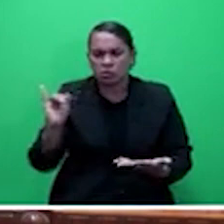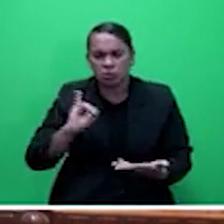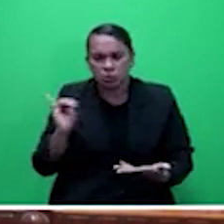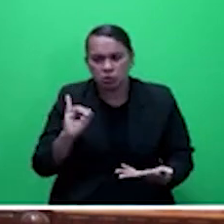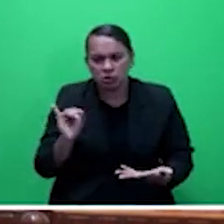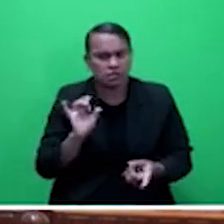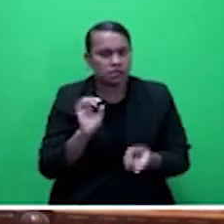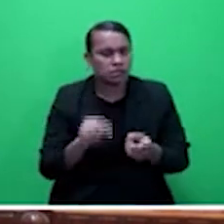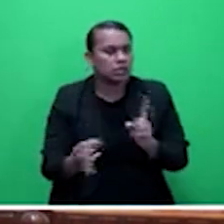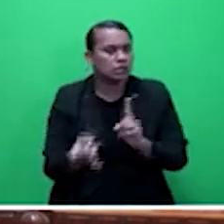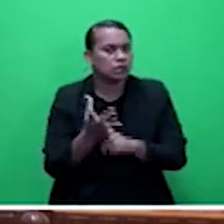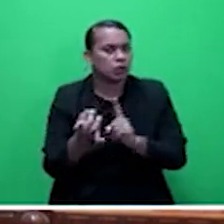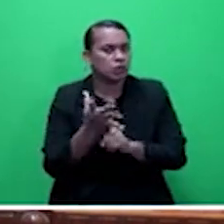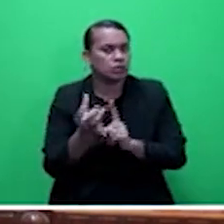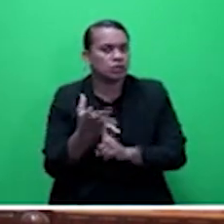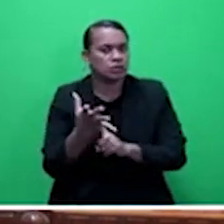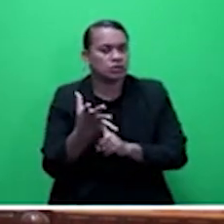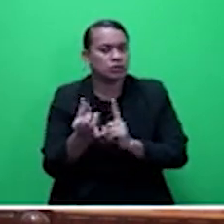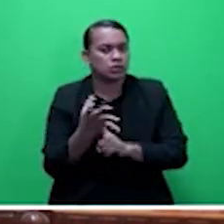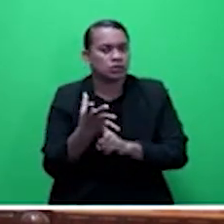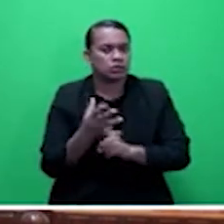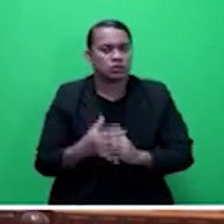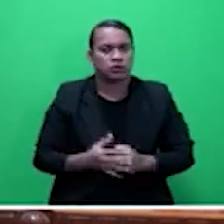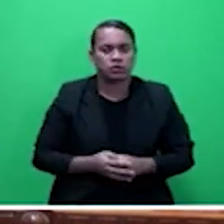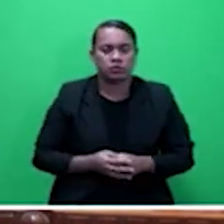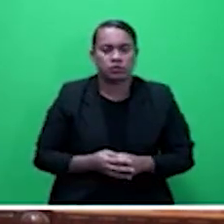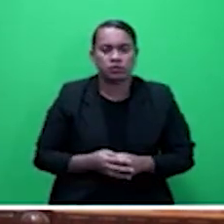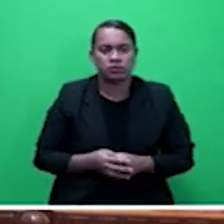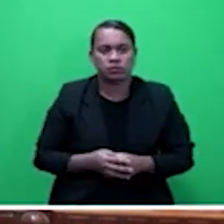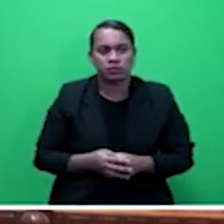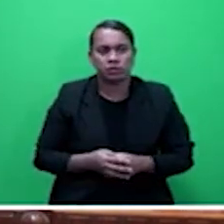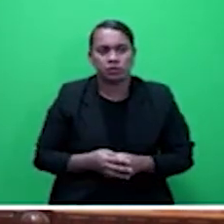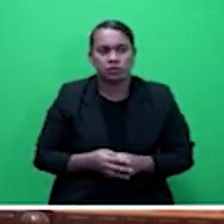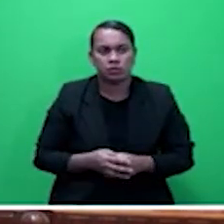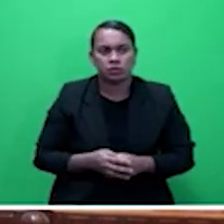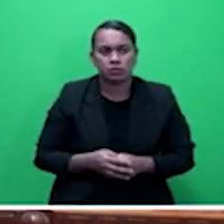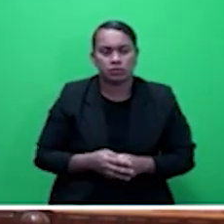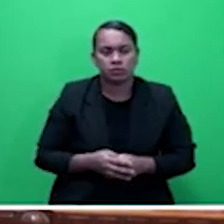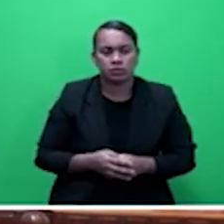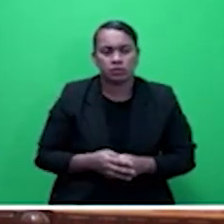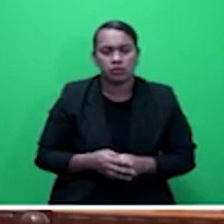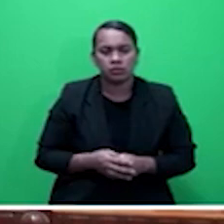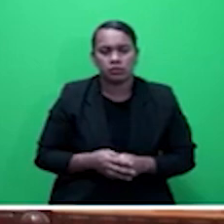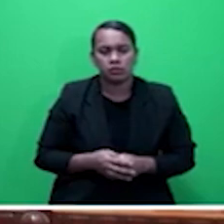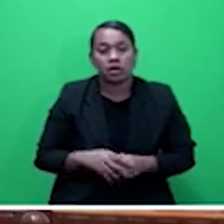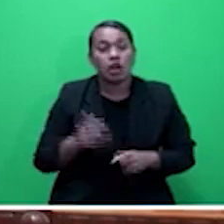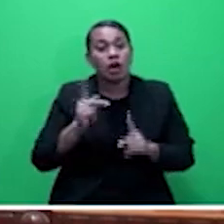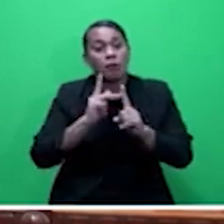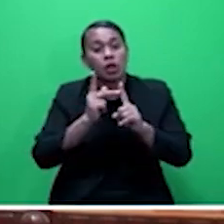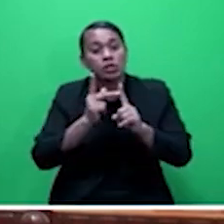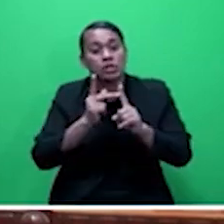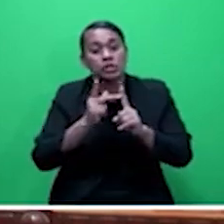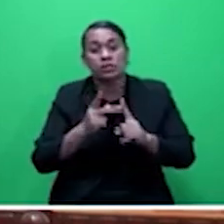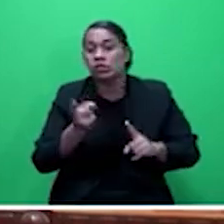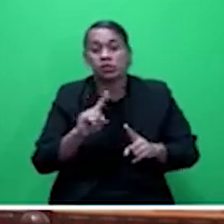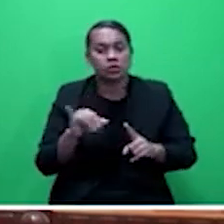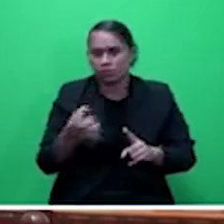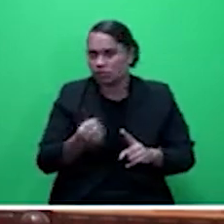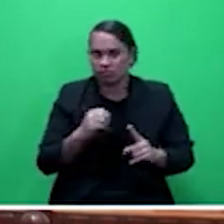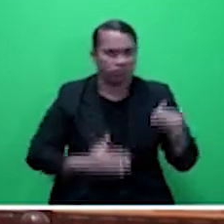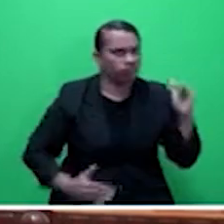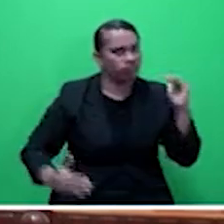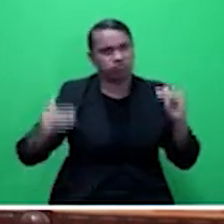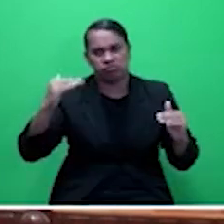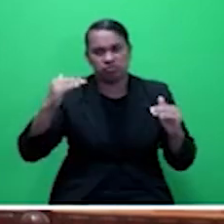at the top of all this. In terms of priority, insurance should be a